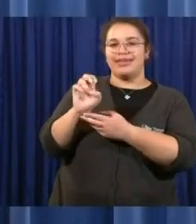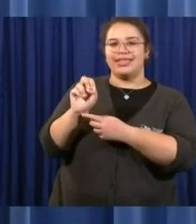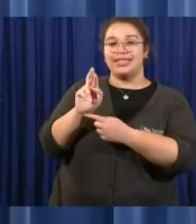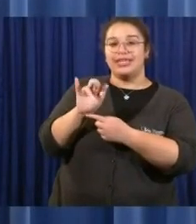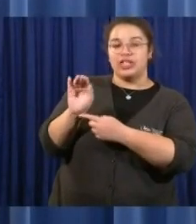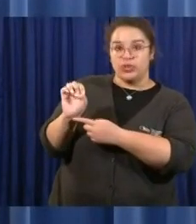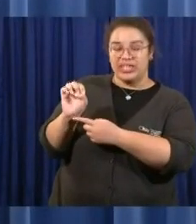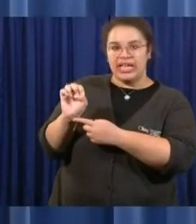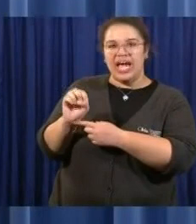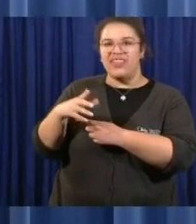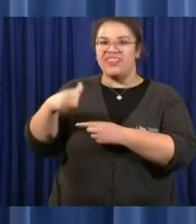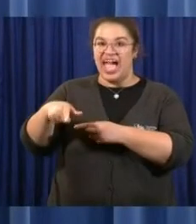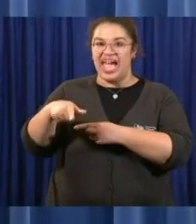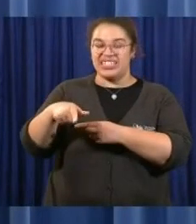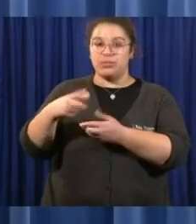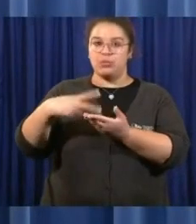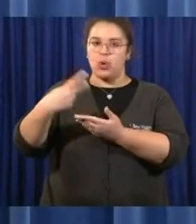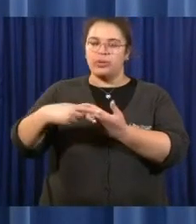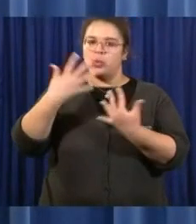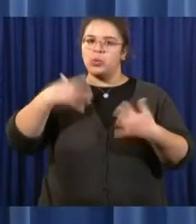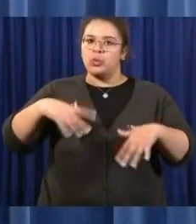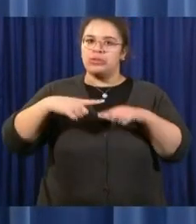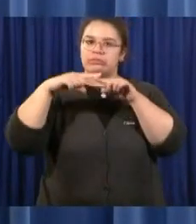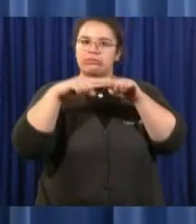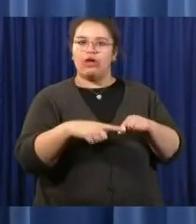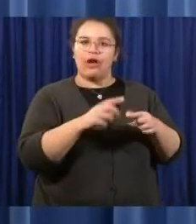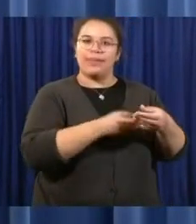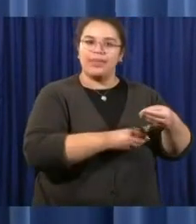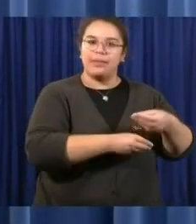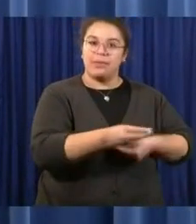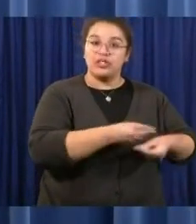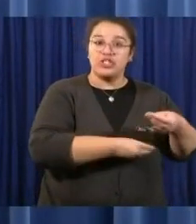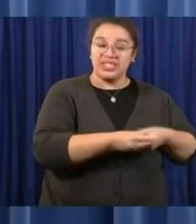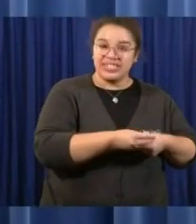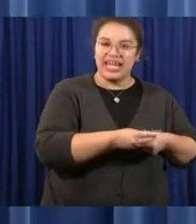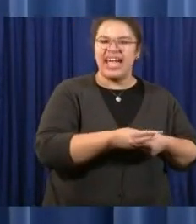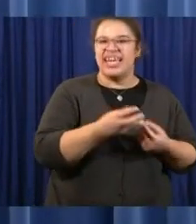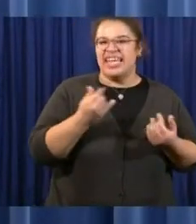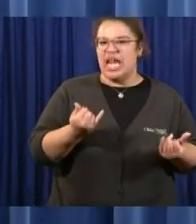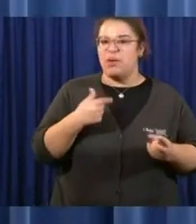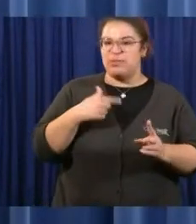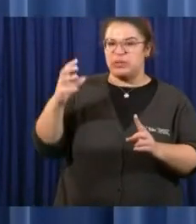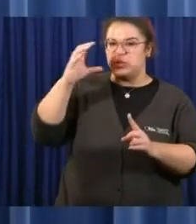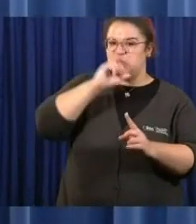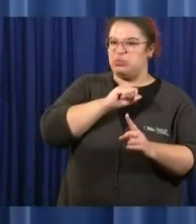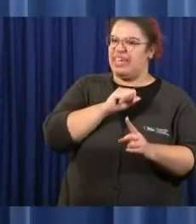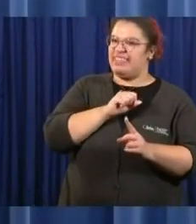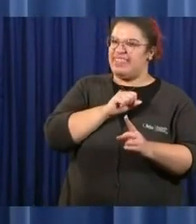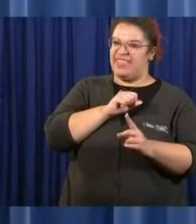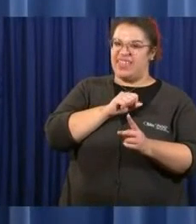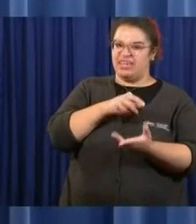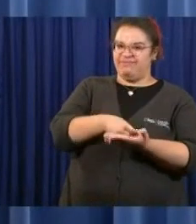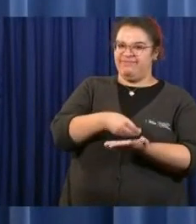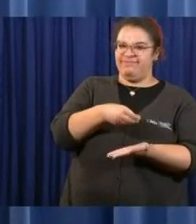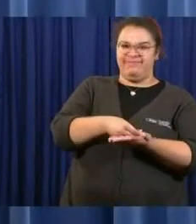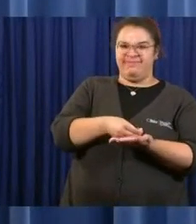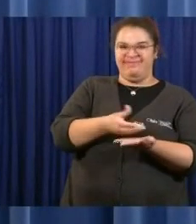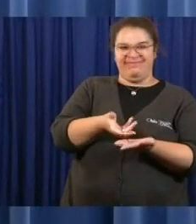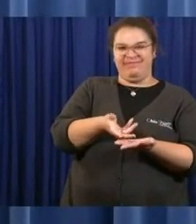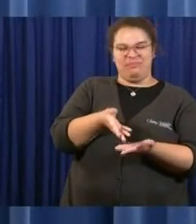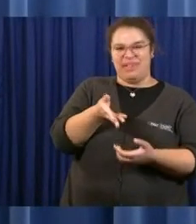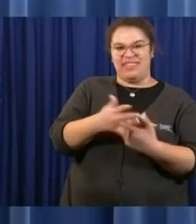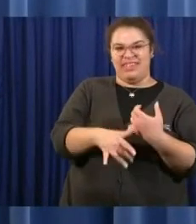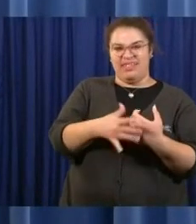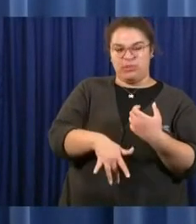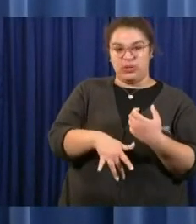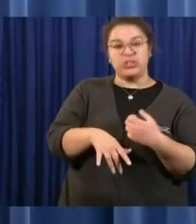years, surpluses that I assume were, you're probably not too confident are gonna show up now. Um, was H2 Ohio one of the programs